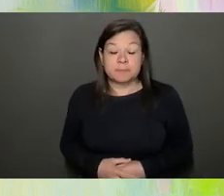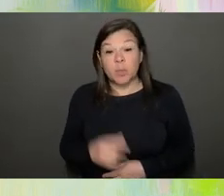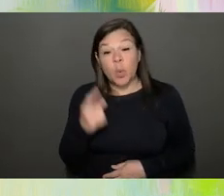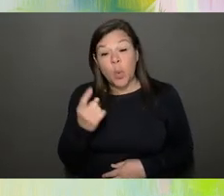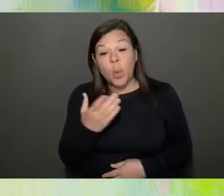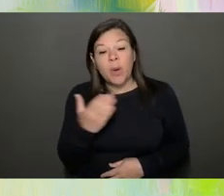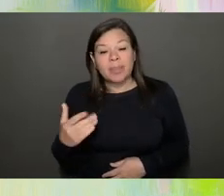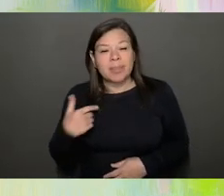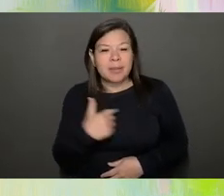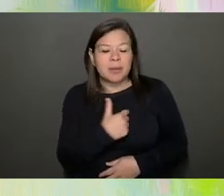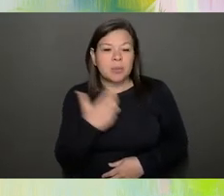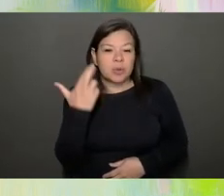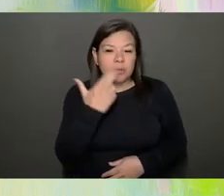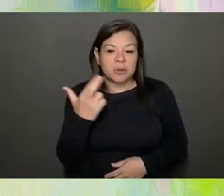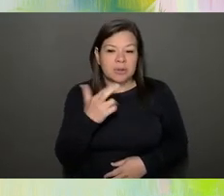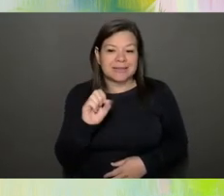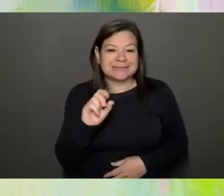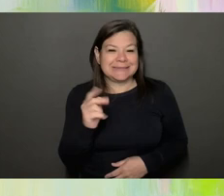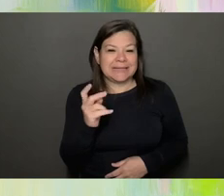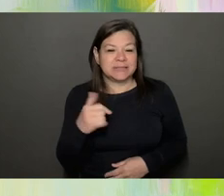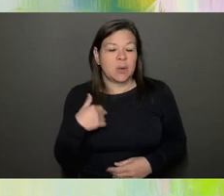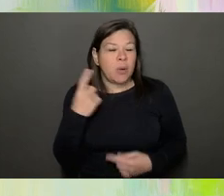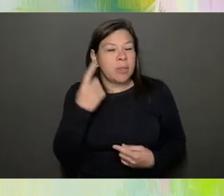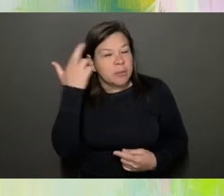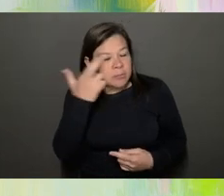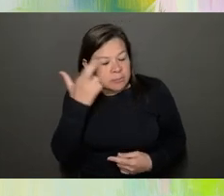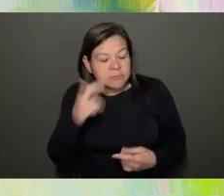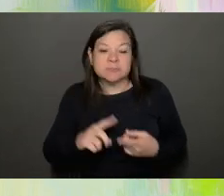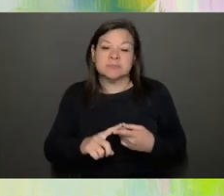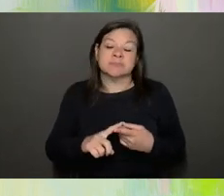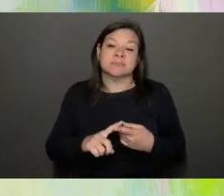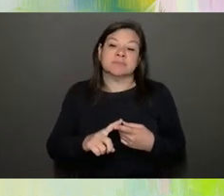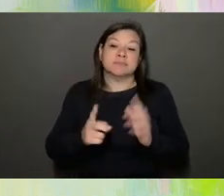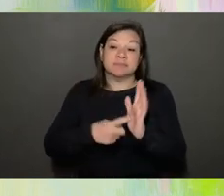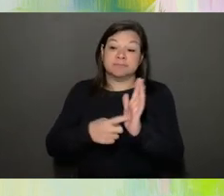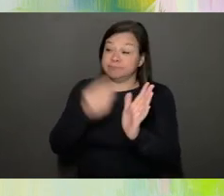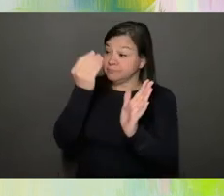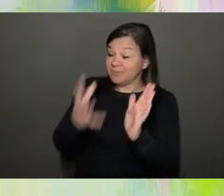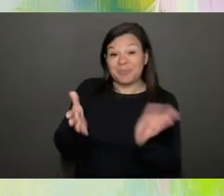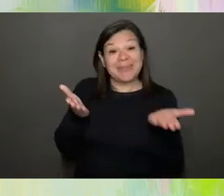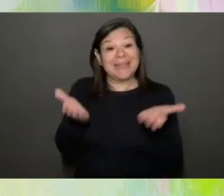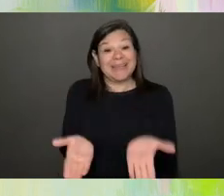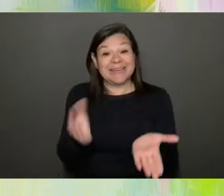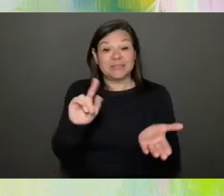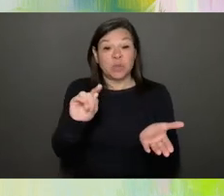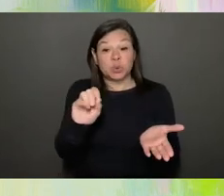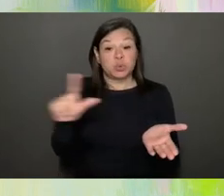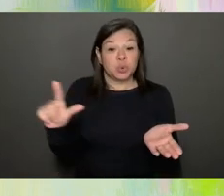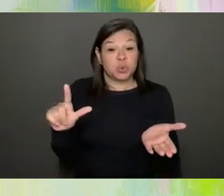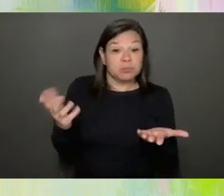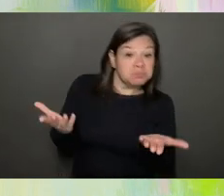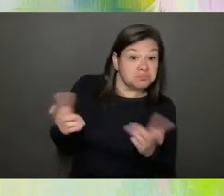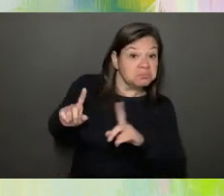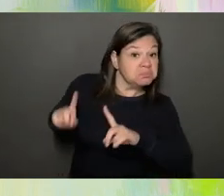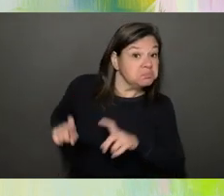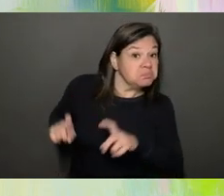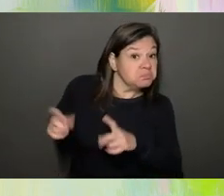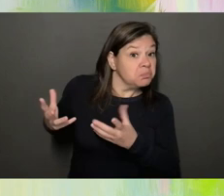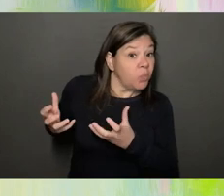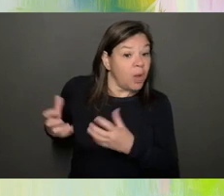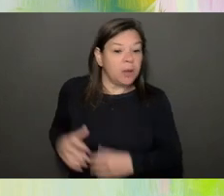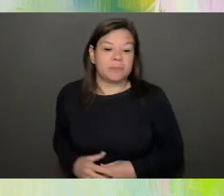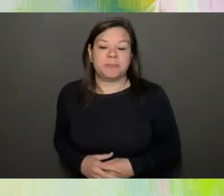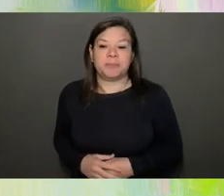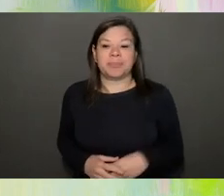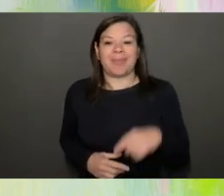in the most recent project, too, is that sometimes when we say to people like, here's a tool, maybe you want to try it. They anticipate